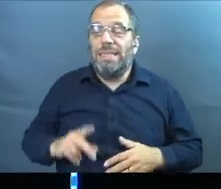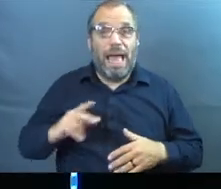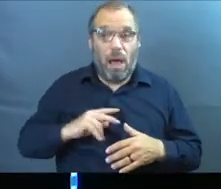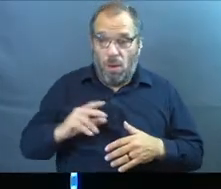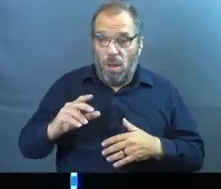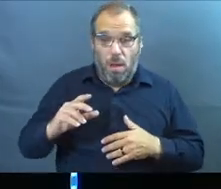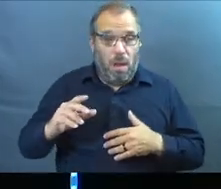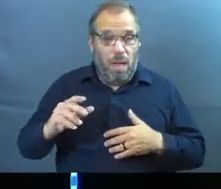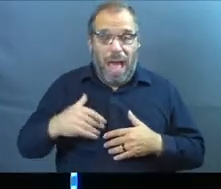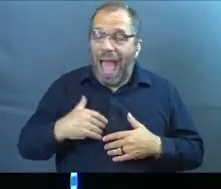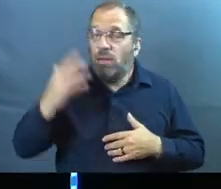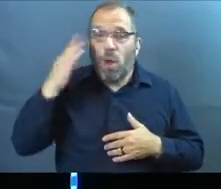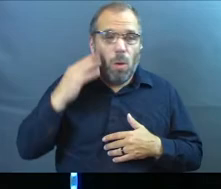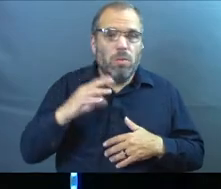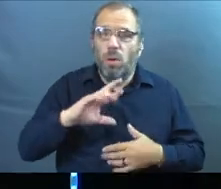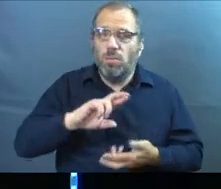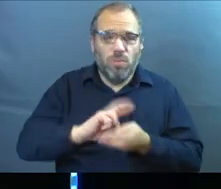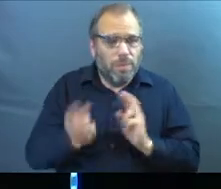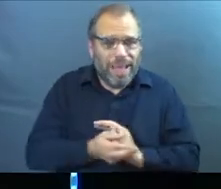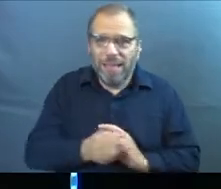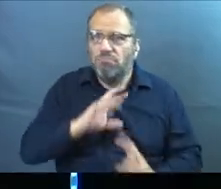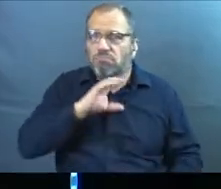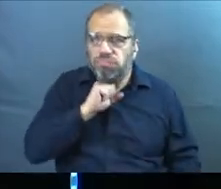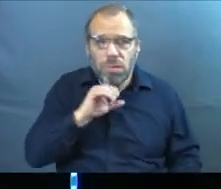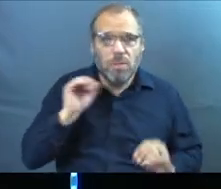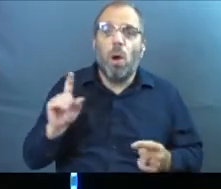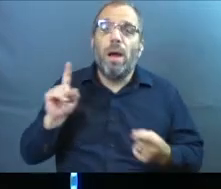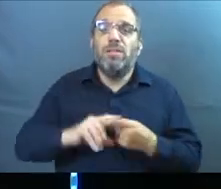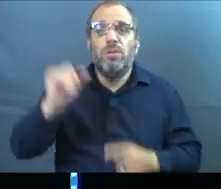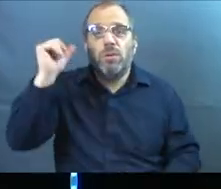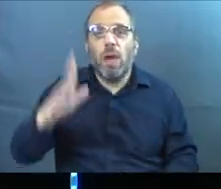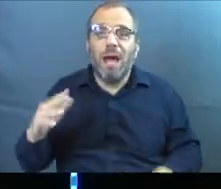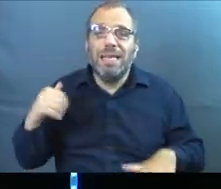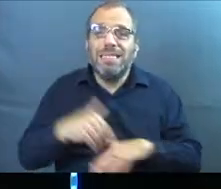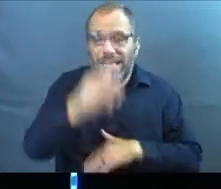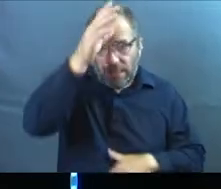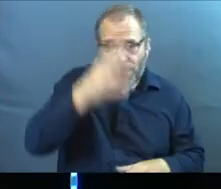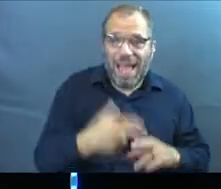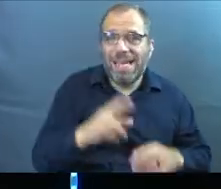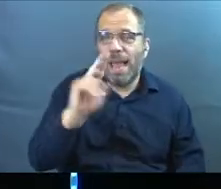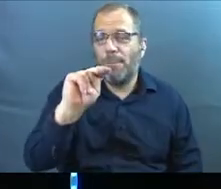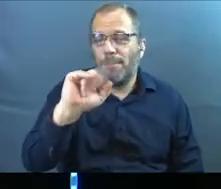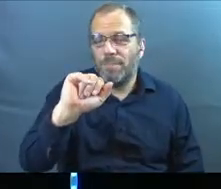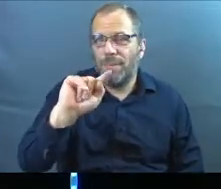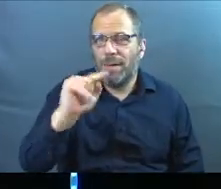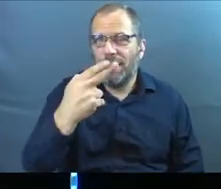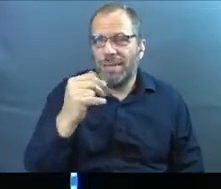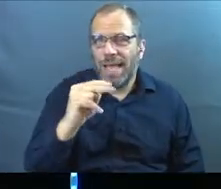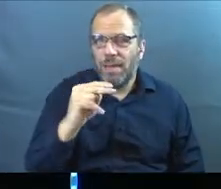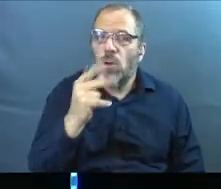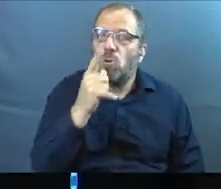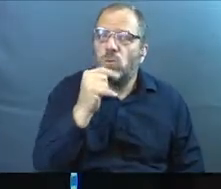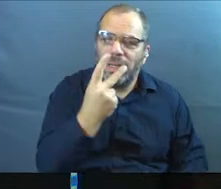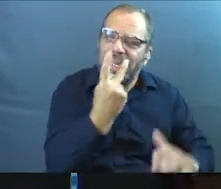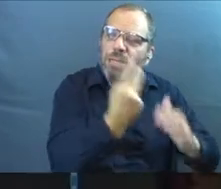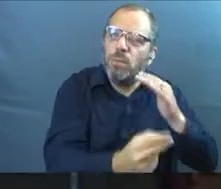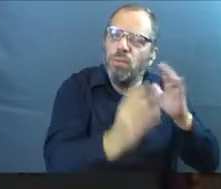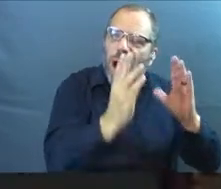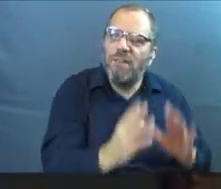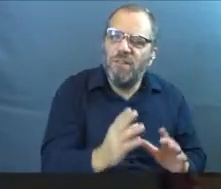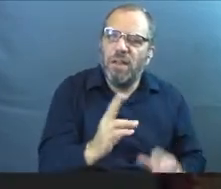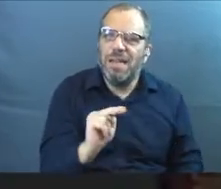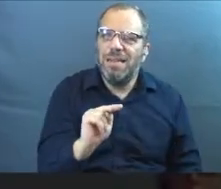conversation of, I messed up, no repentance, no rebuke, nothing, until God sends a man named Nathan. Nathan is a prophet who hears from the Lord,